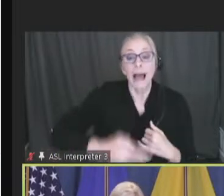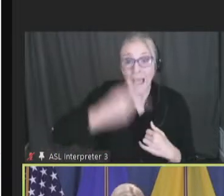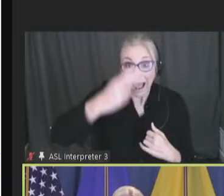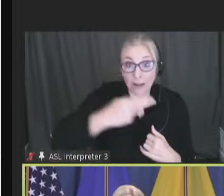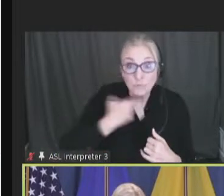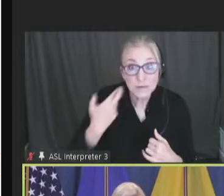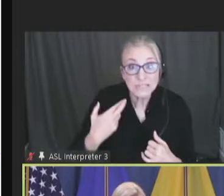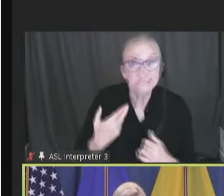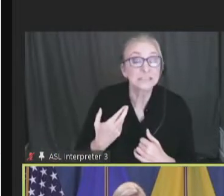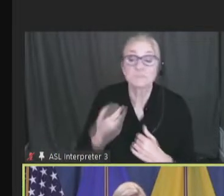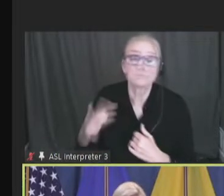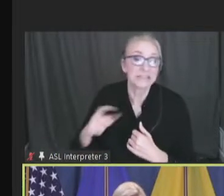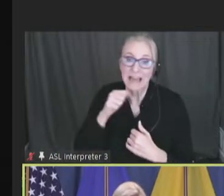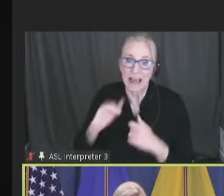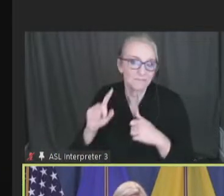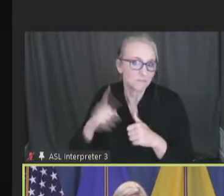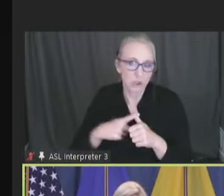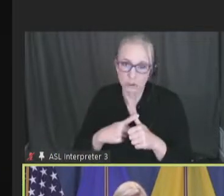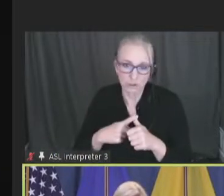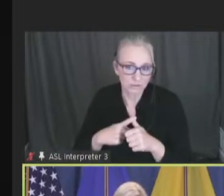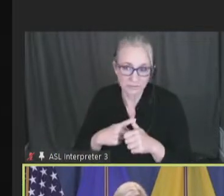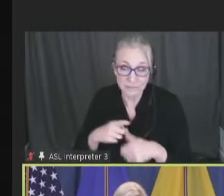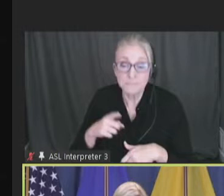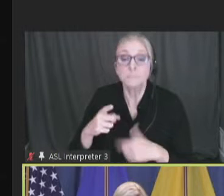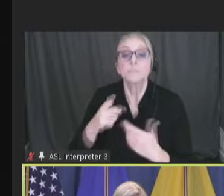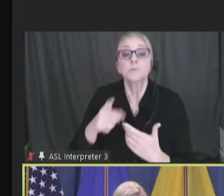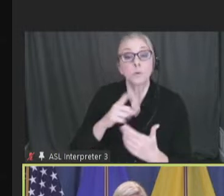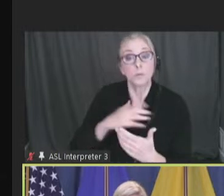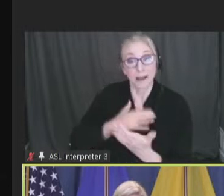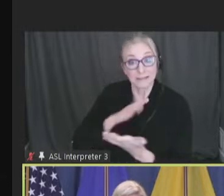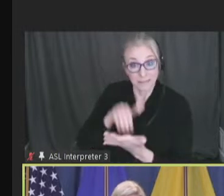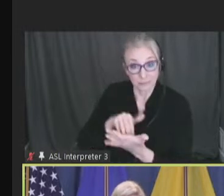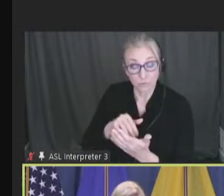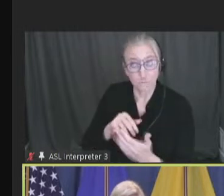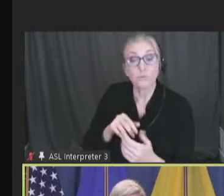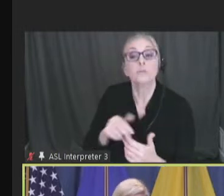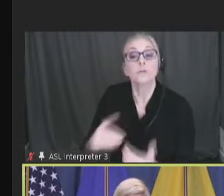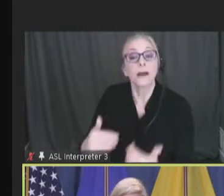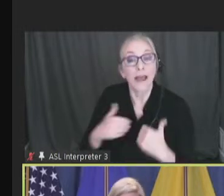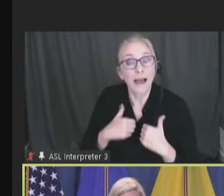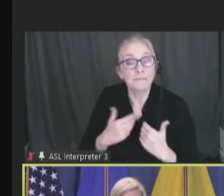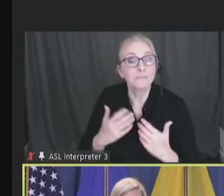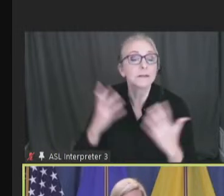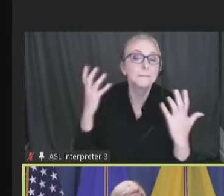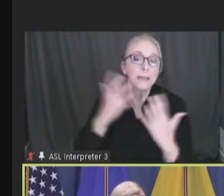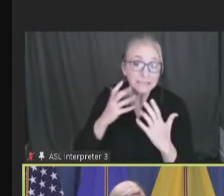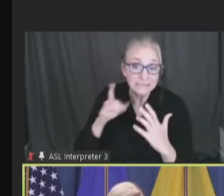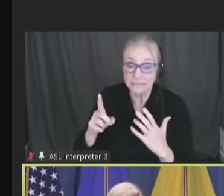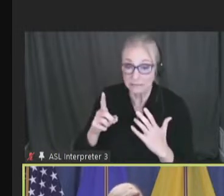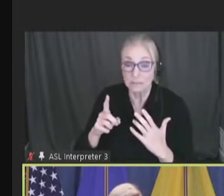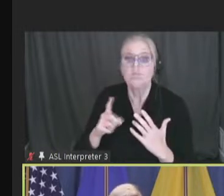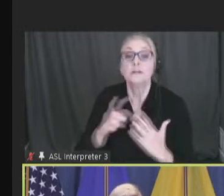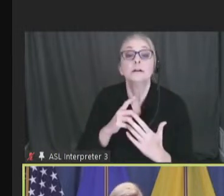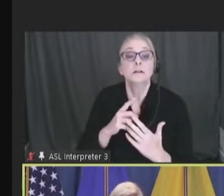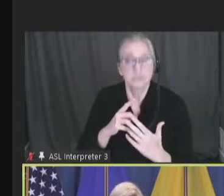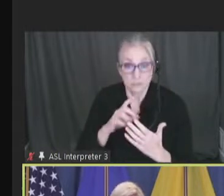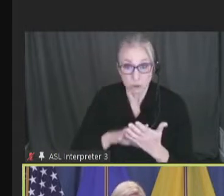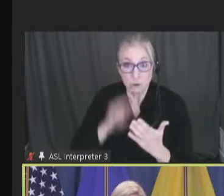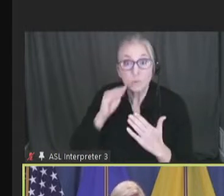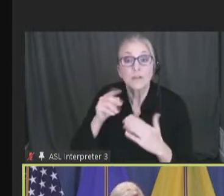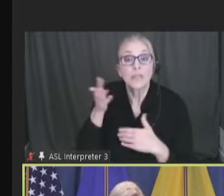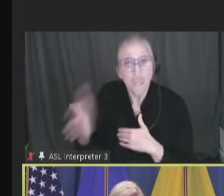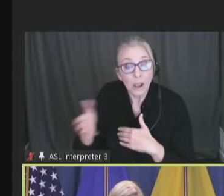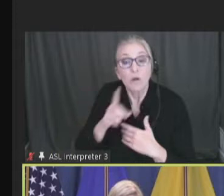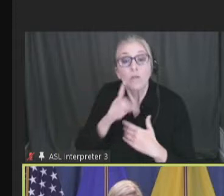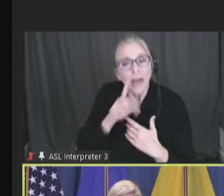prioritized. So at my center, we had an amazing at the time undergraduate, Sabrina Epstein, who